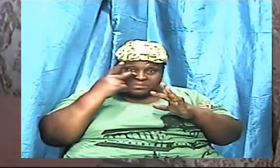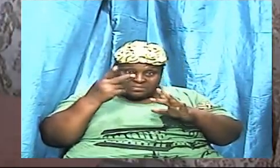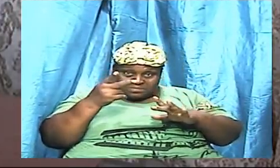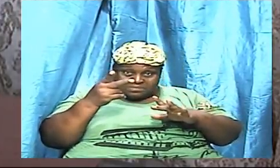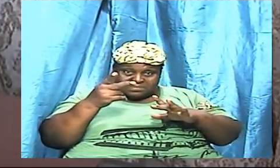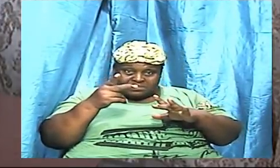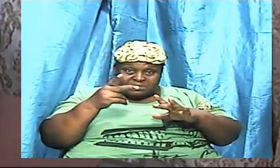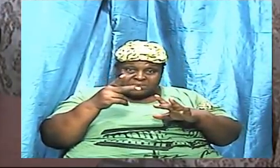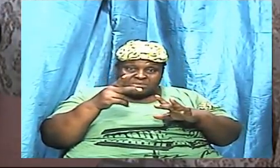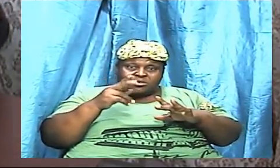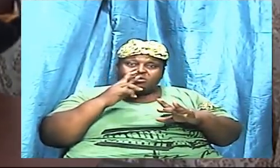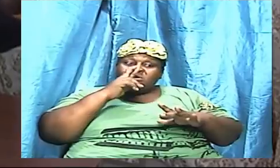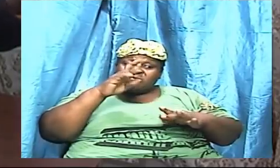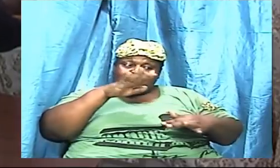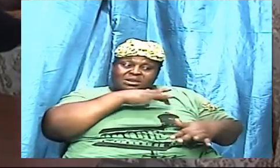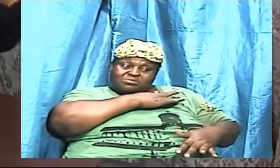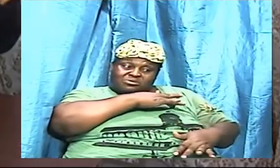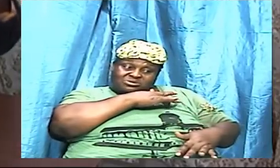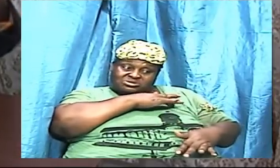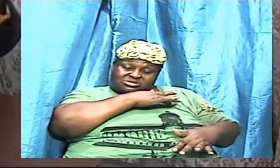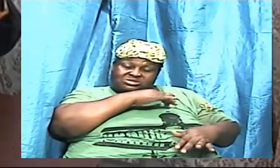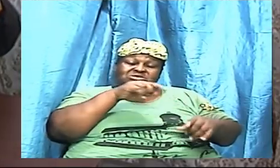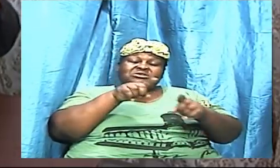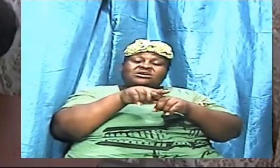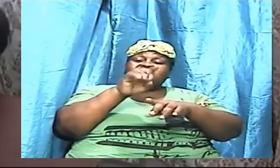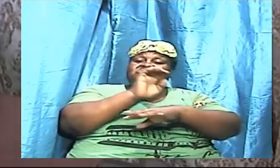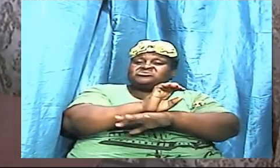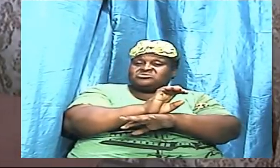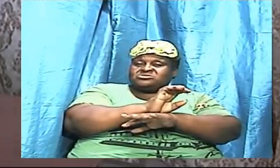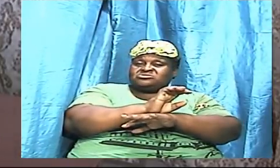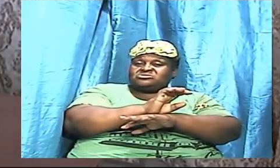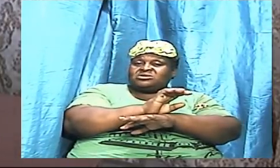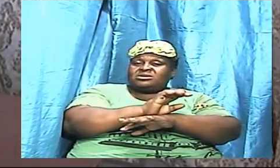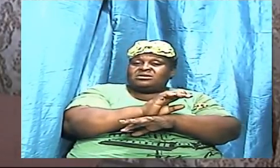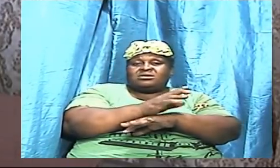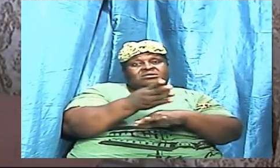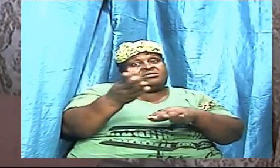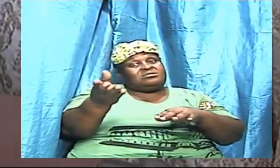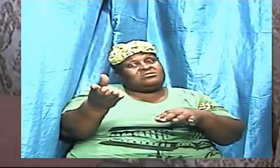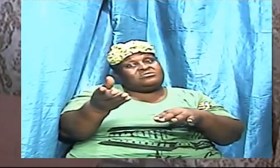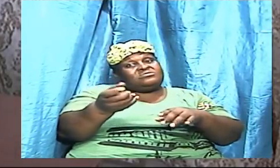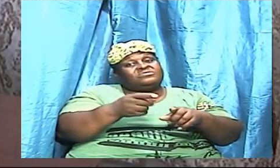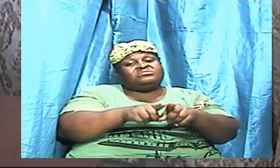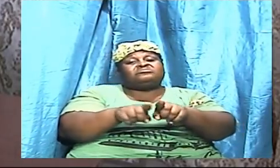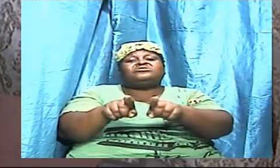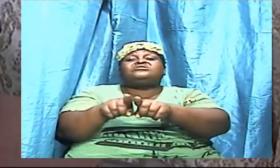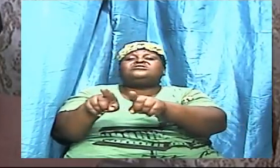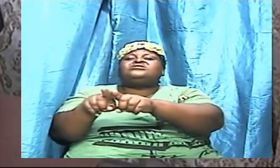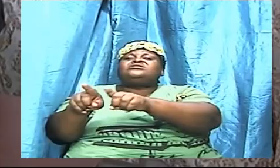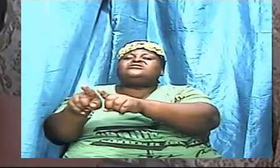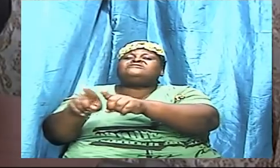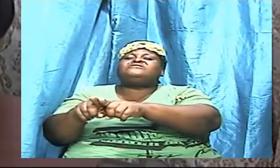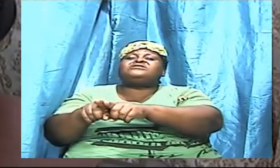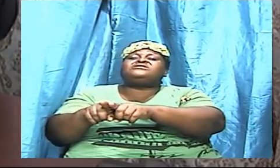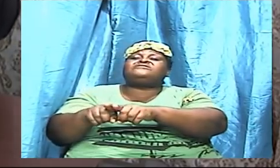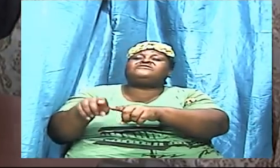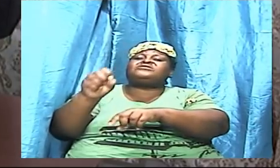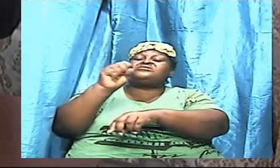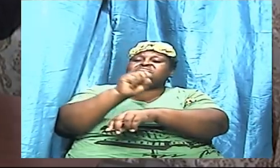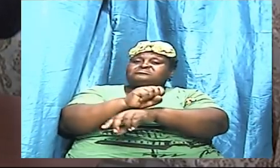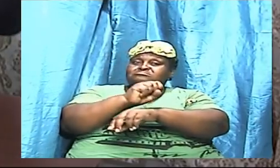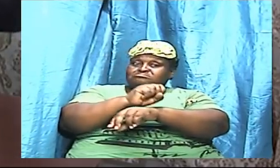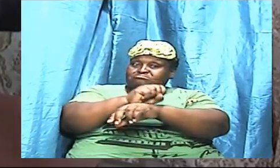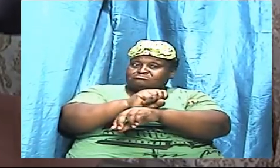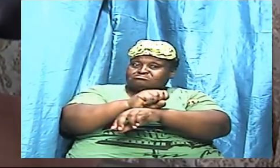as a church, you know, those that are from the local assembly, those that are a part of the